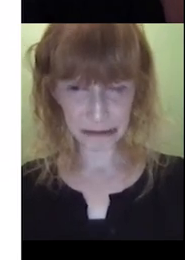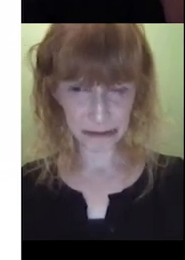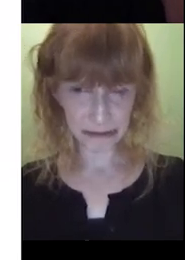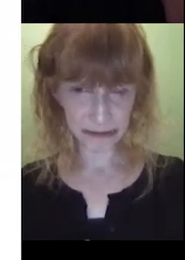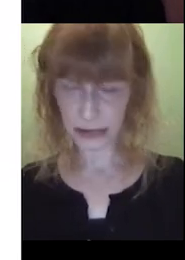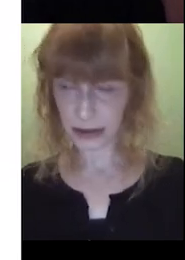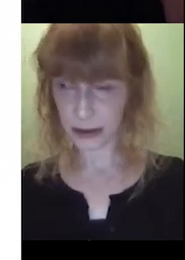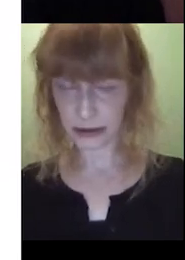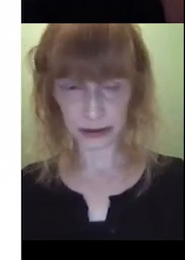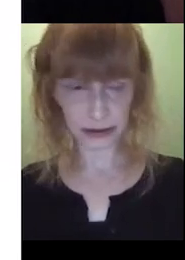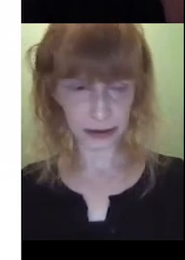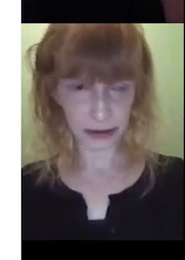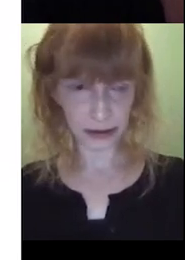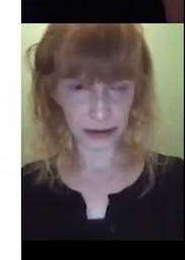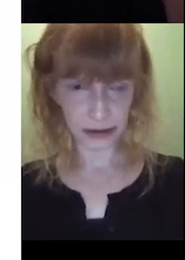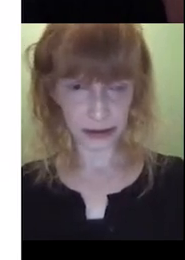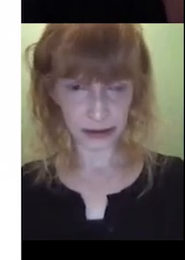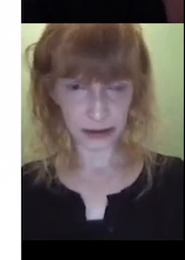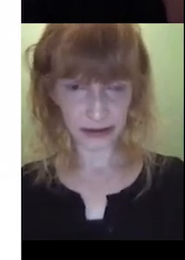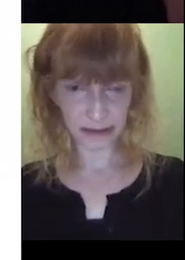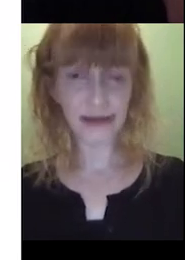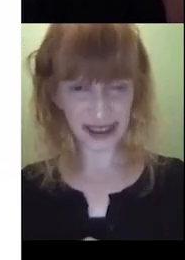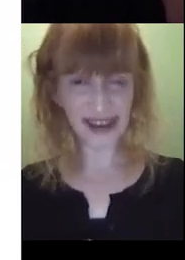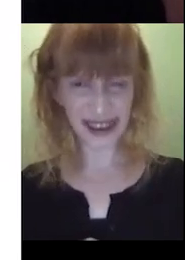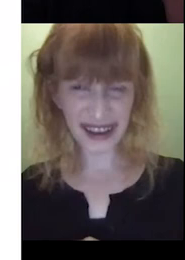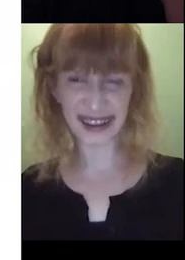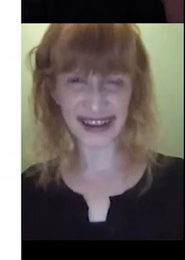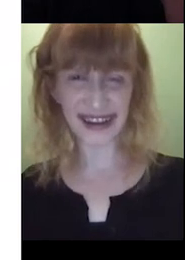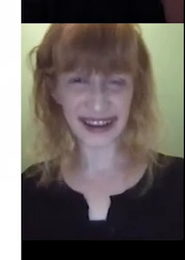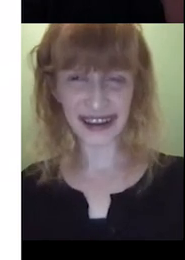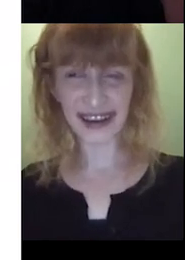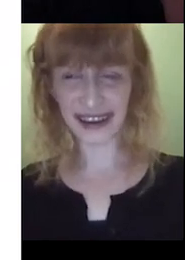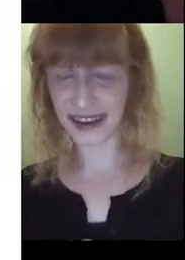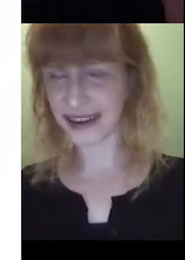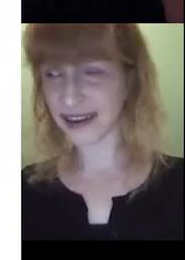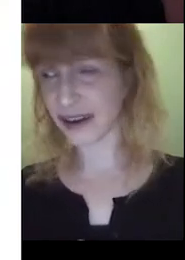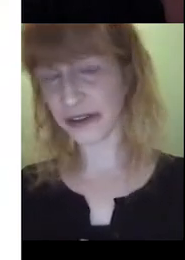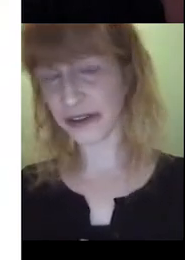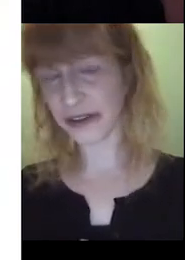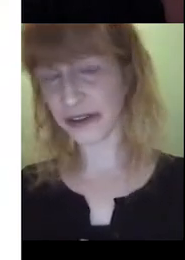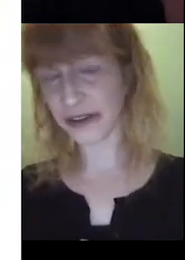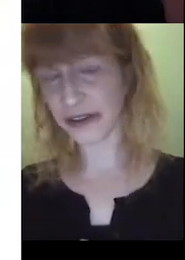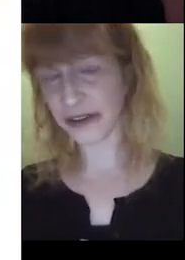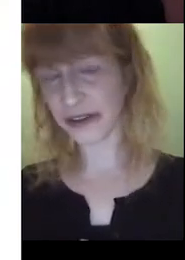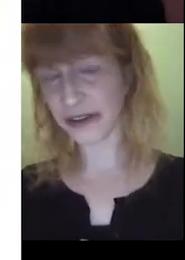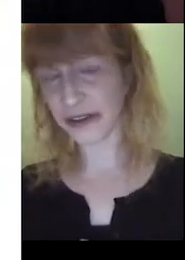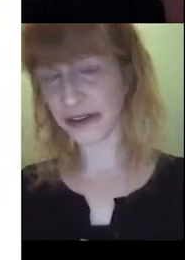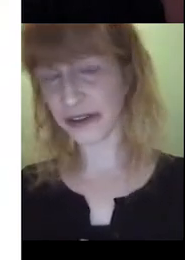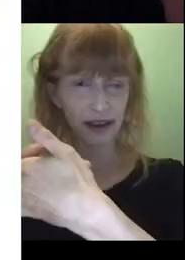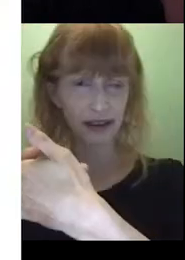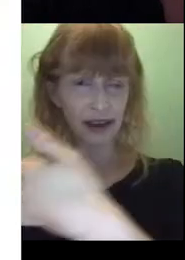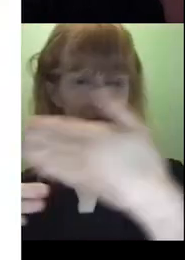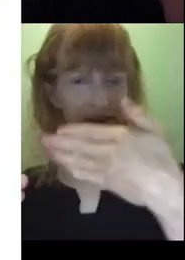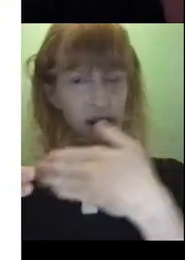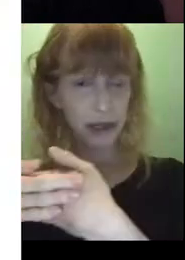I guess we might say behind and door as the keywords. Yeah, yeah, I think so as well. So you might